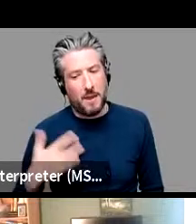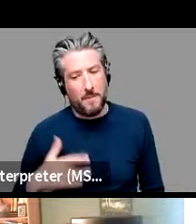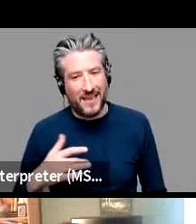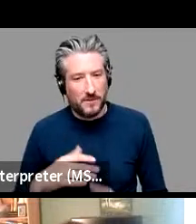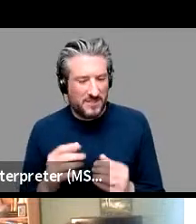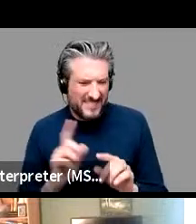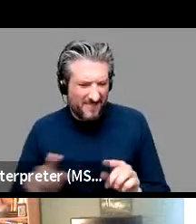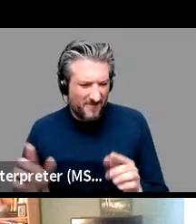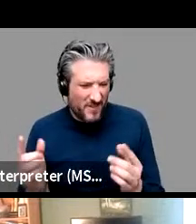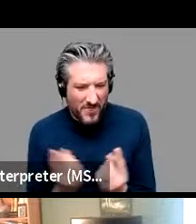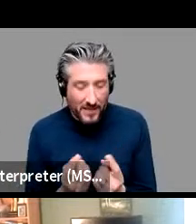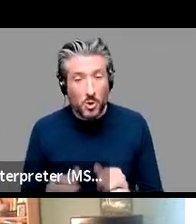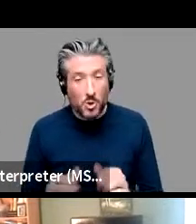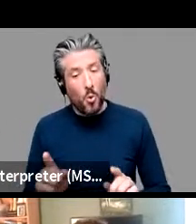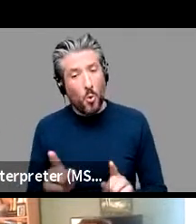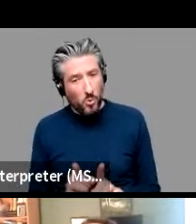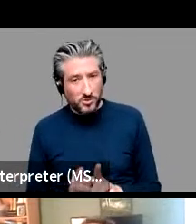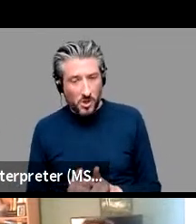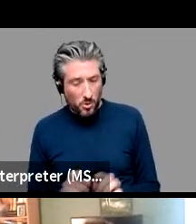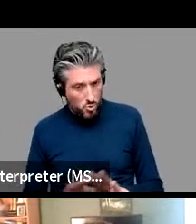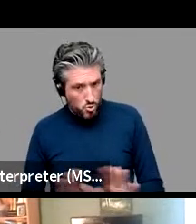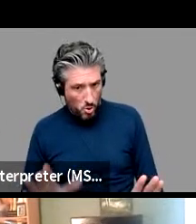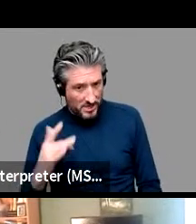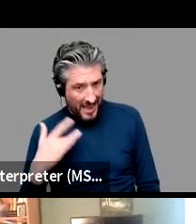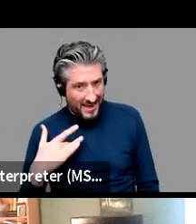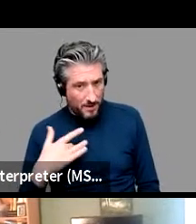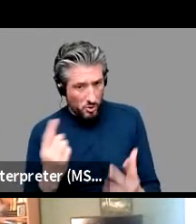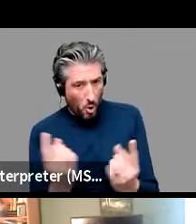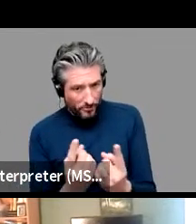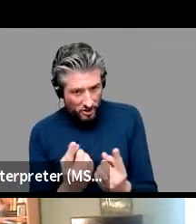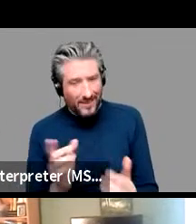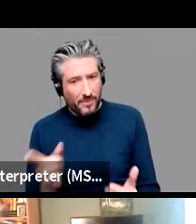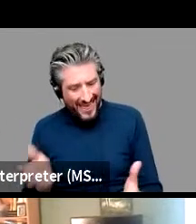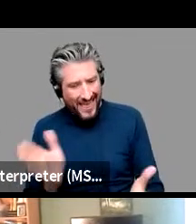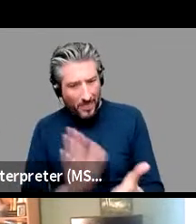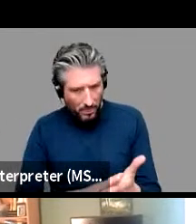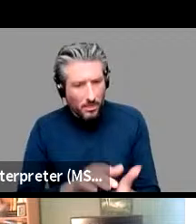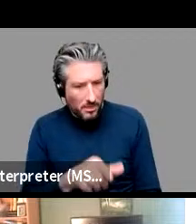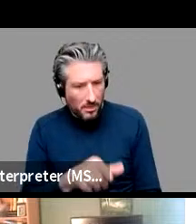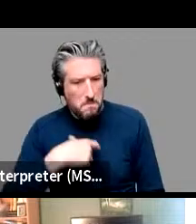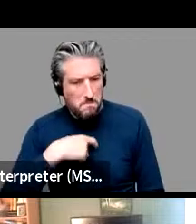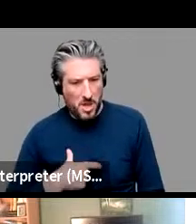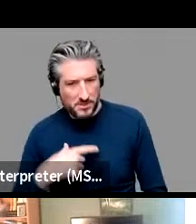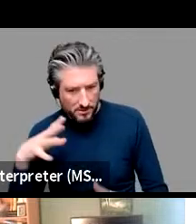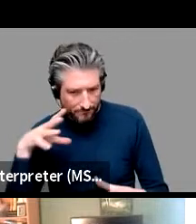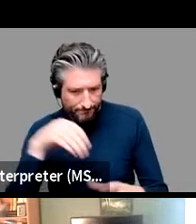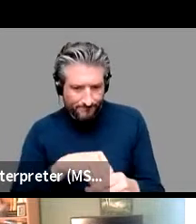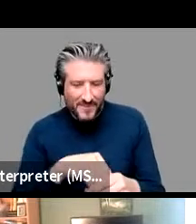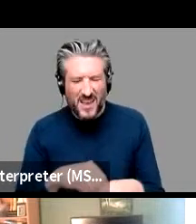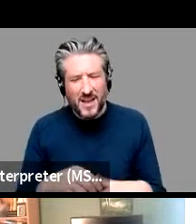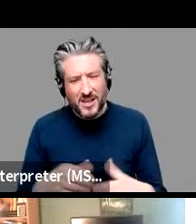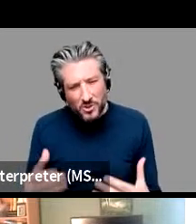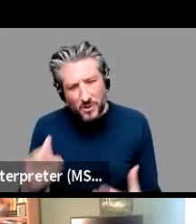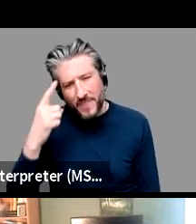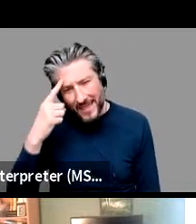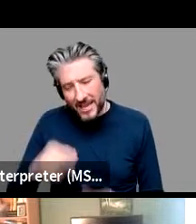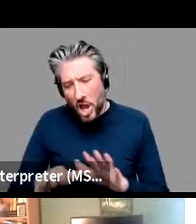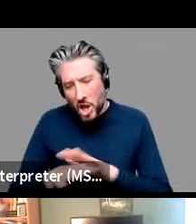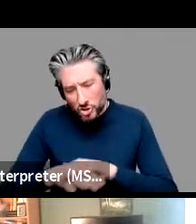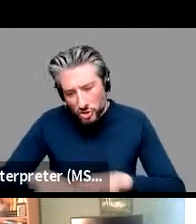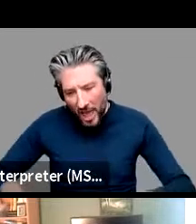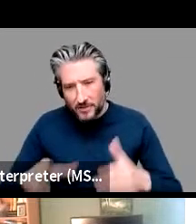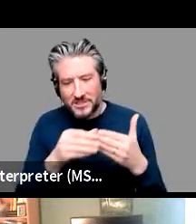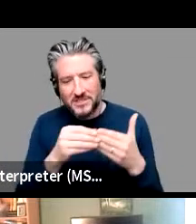animate objects so kind of to move everything kind of up the hierarchy in a way and i was wondering whether it'd be interesting to look at child directed speech um